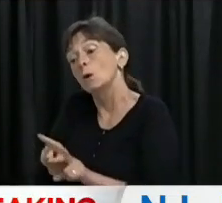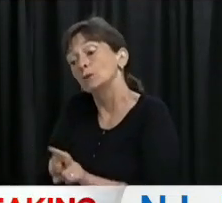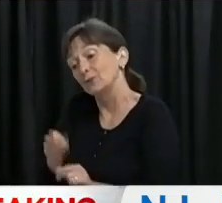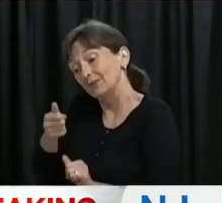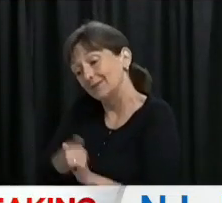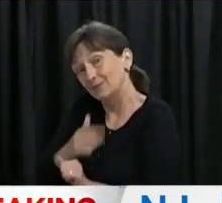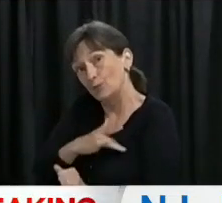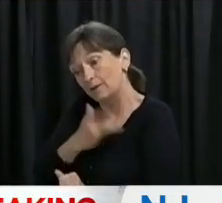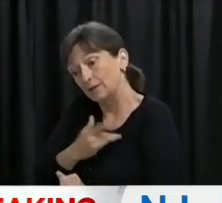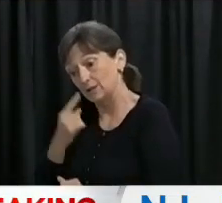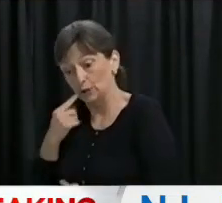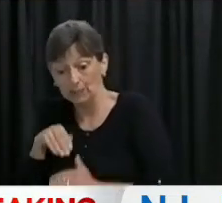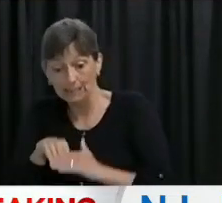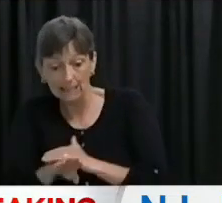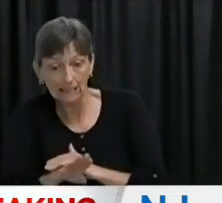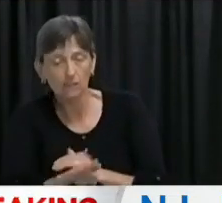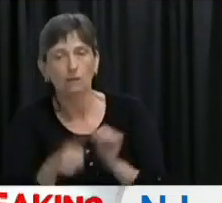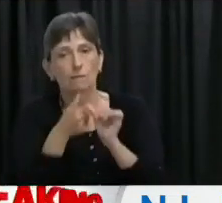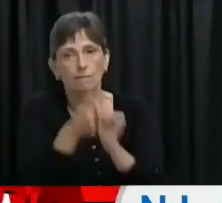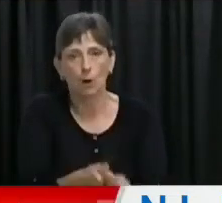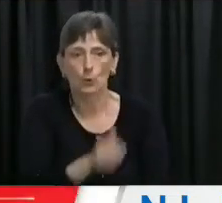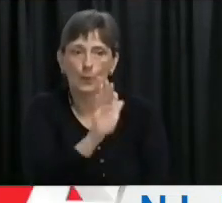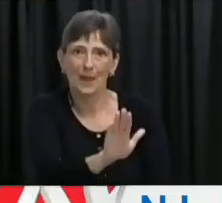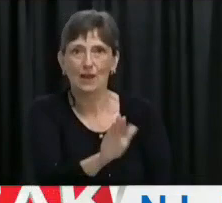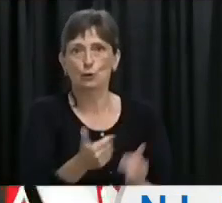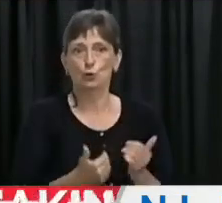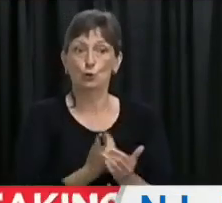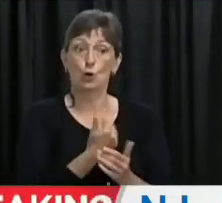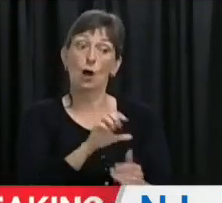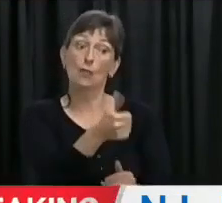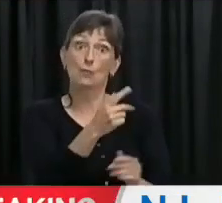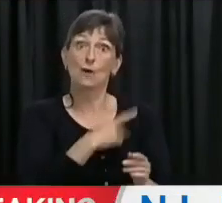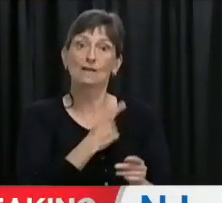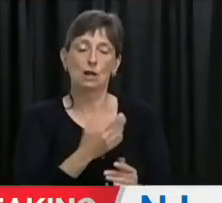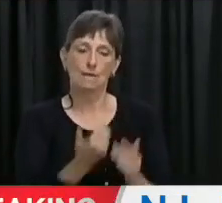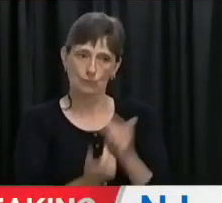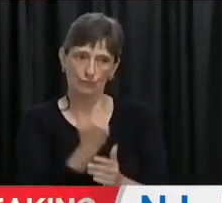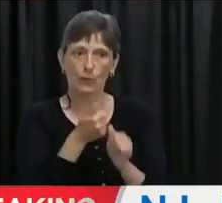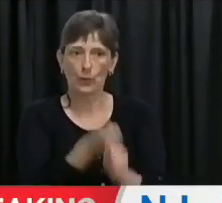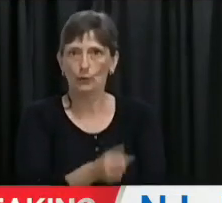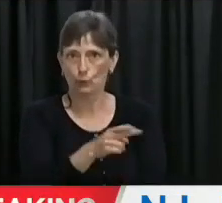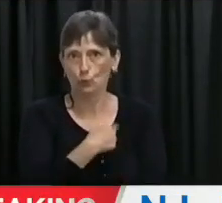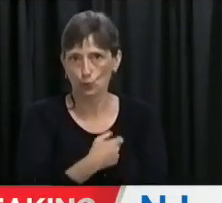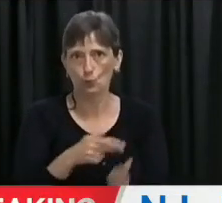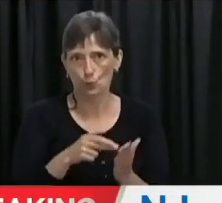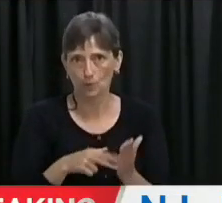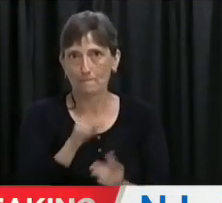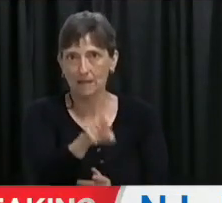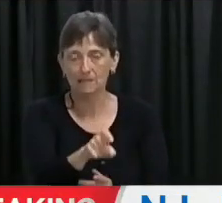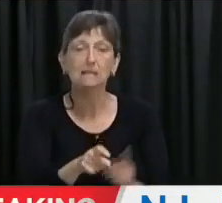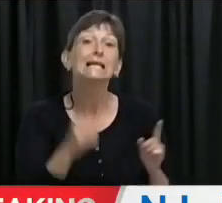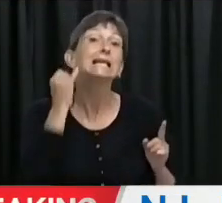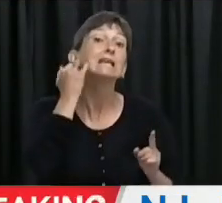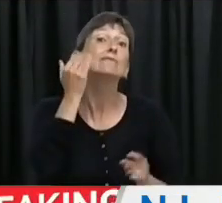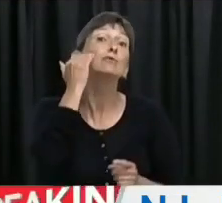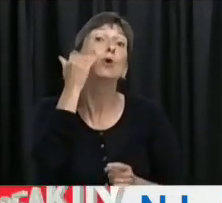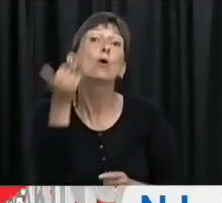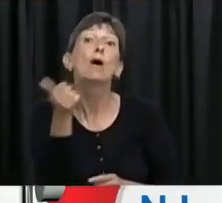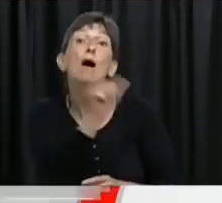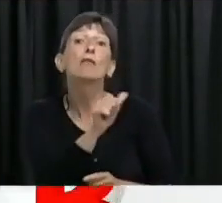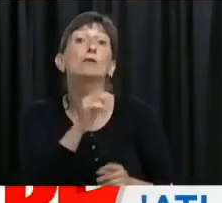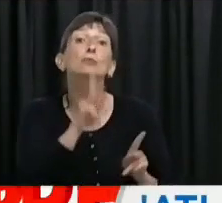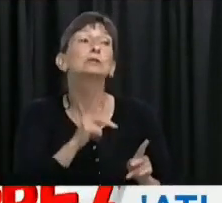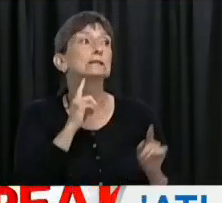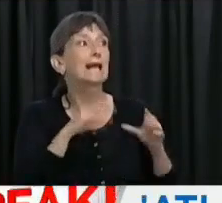in each of the four provinces. So if you know someone from outside of Atlantic Canada who plans on traveling to Newfoundland and